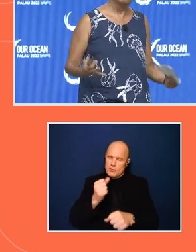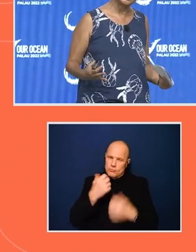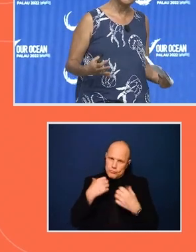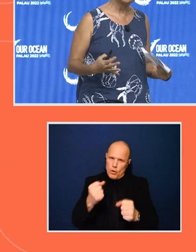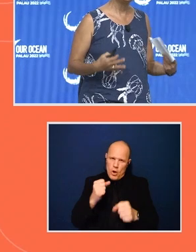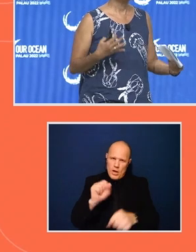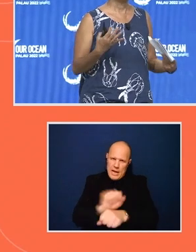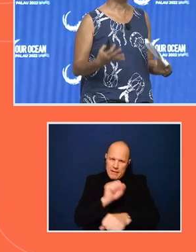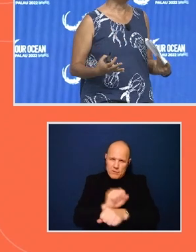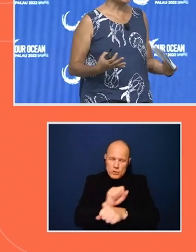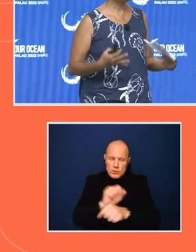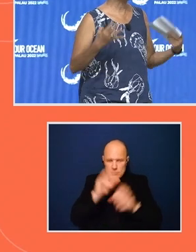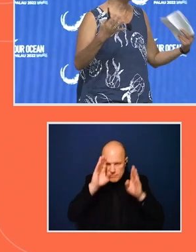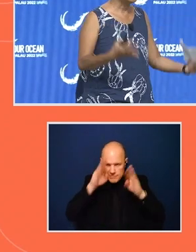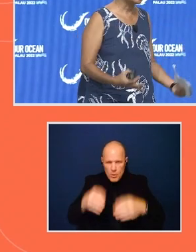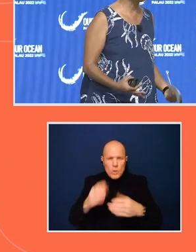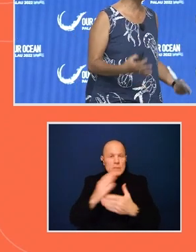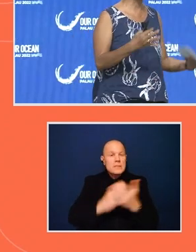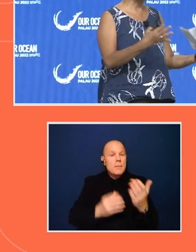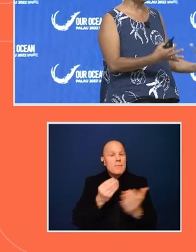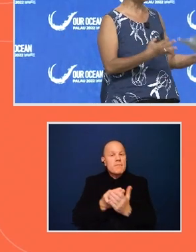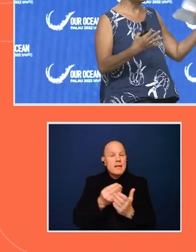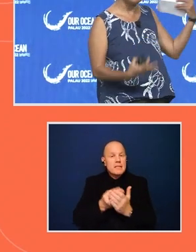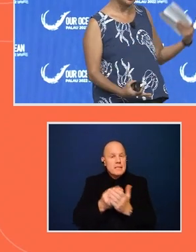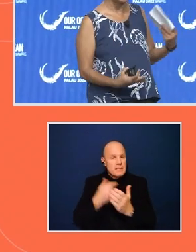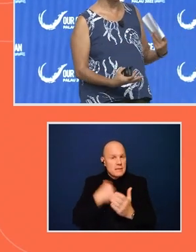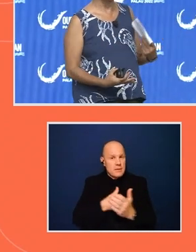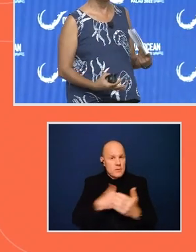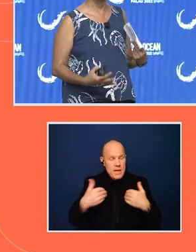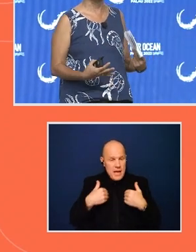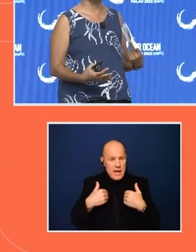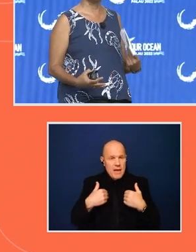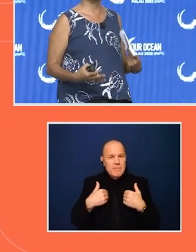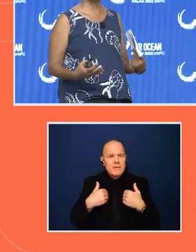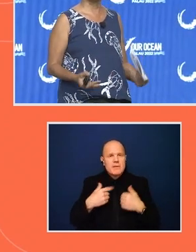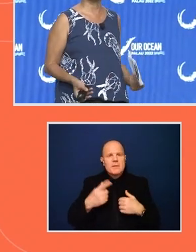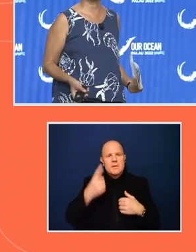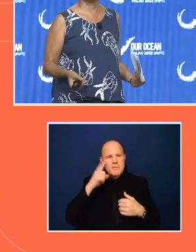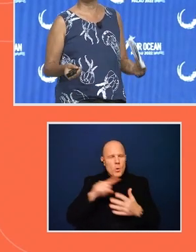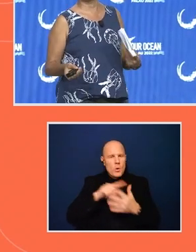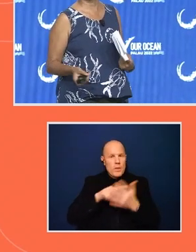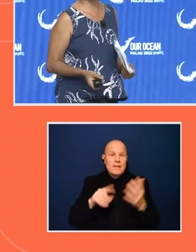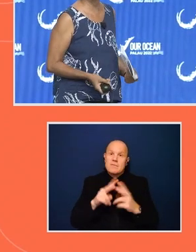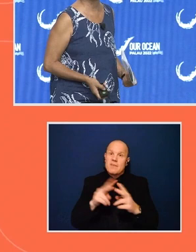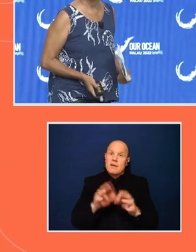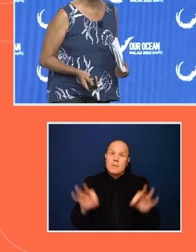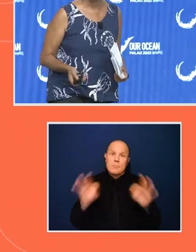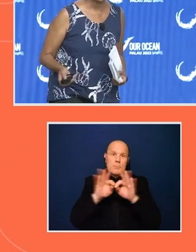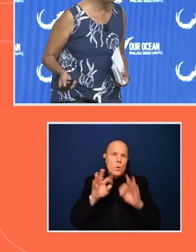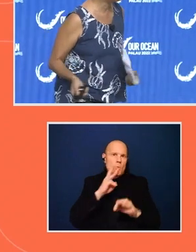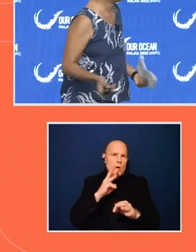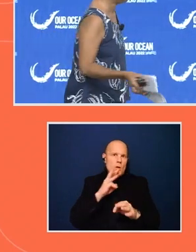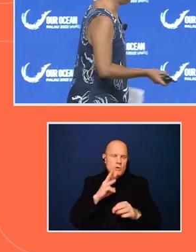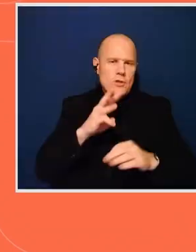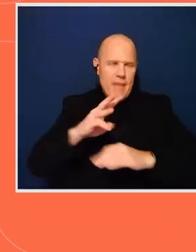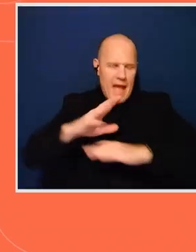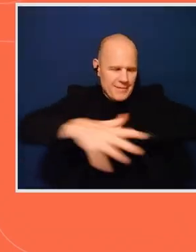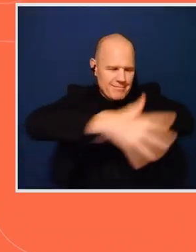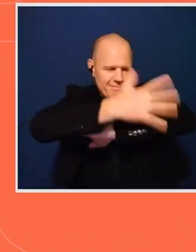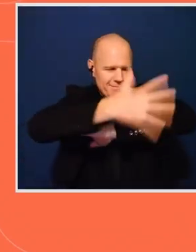the funding that we have towards these very important waters, the territorial waters. Thank you.